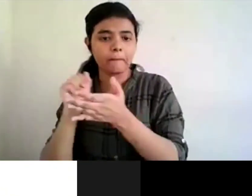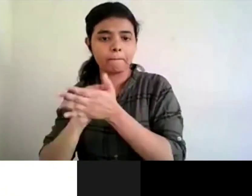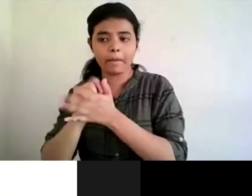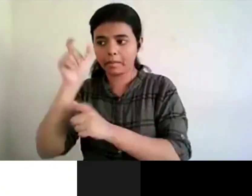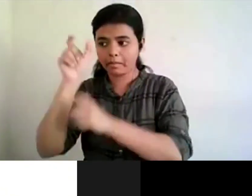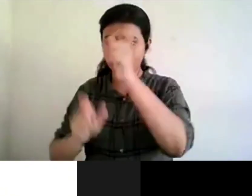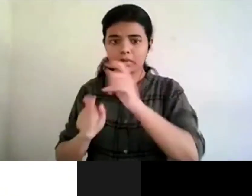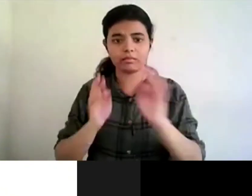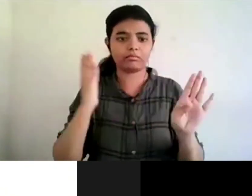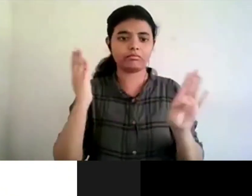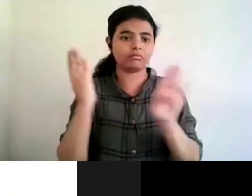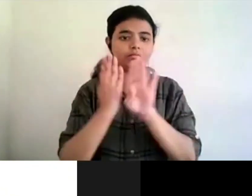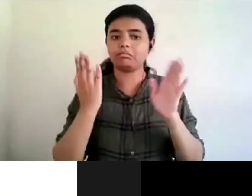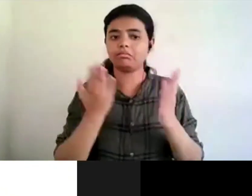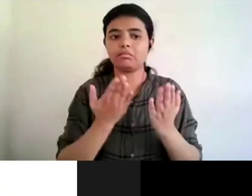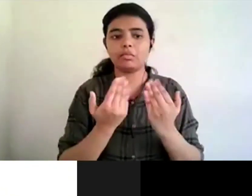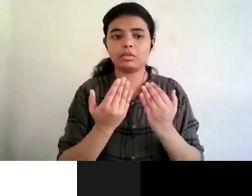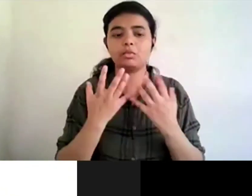directly to get books